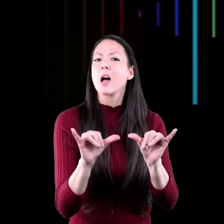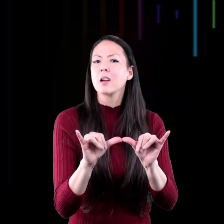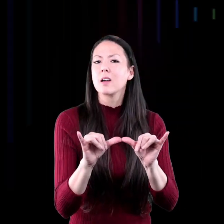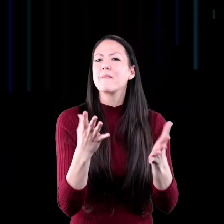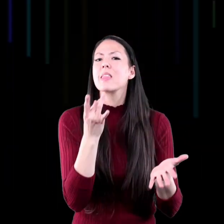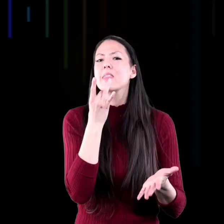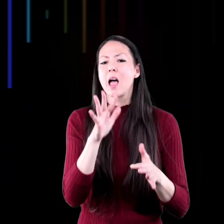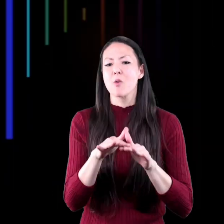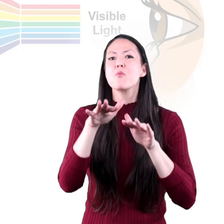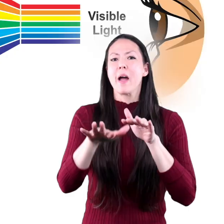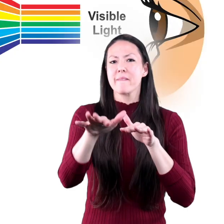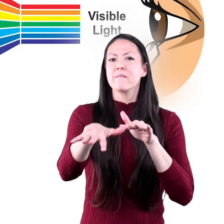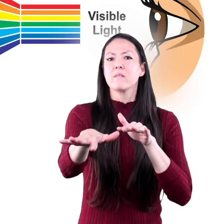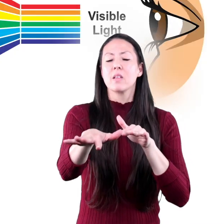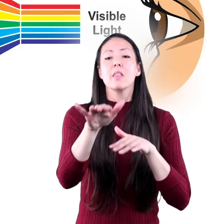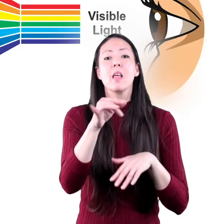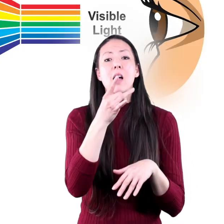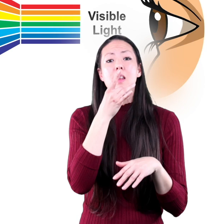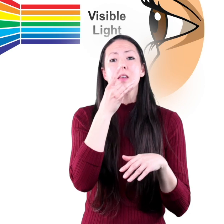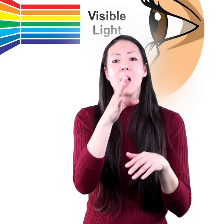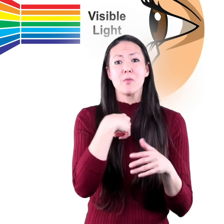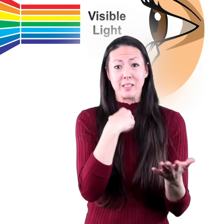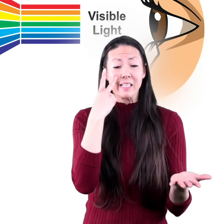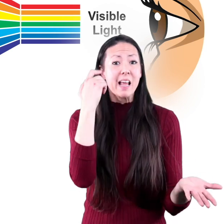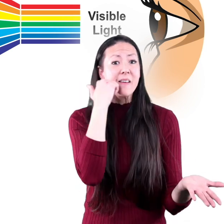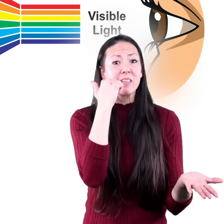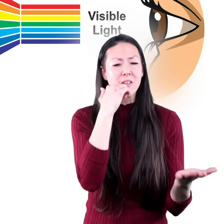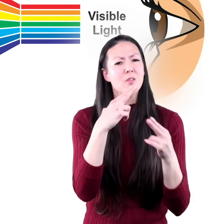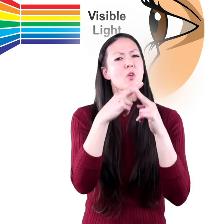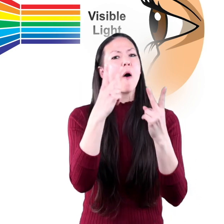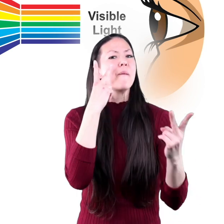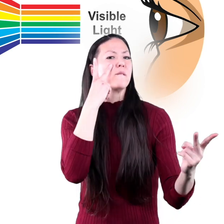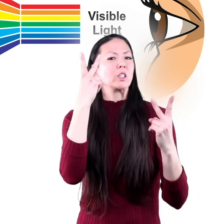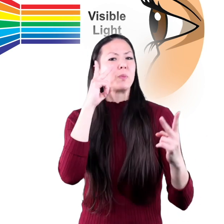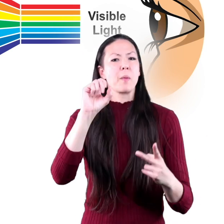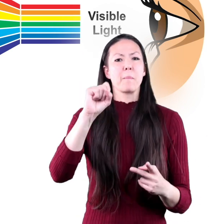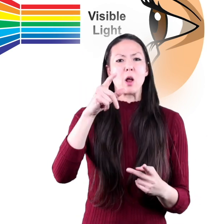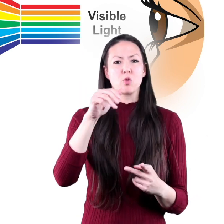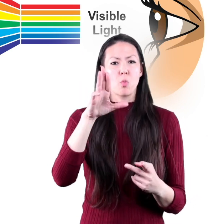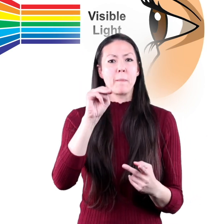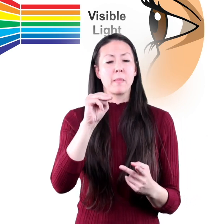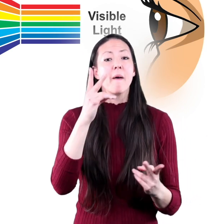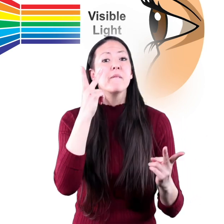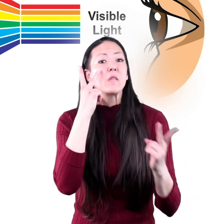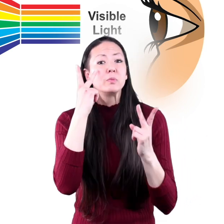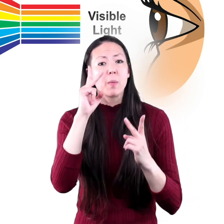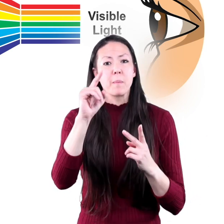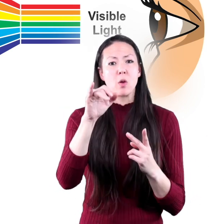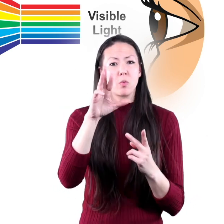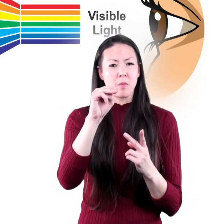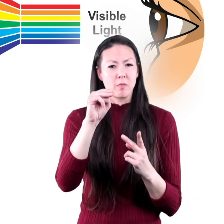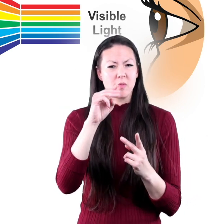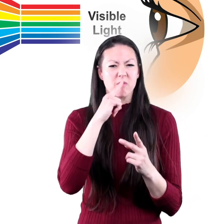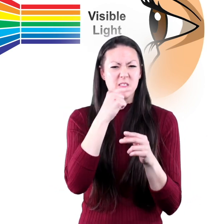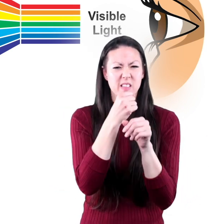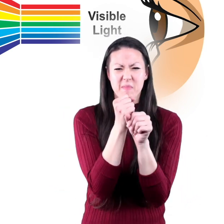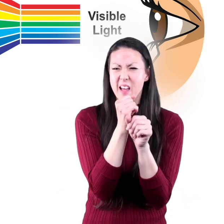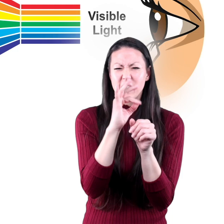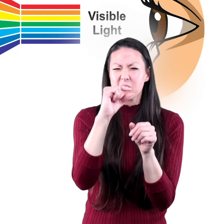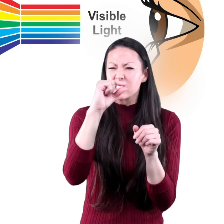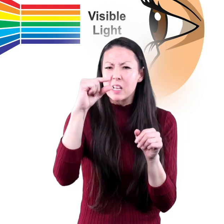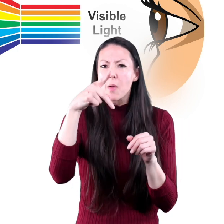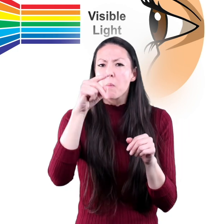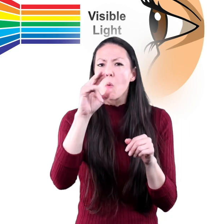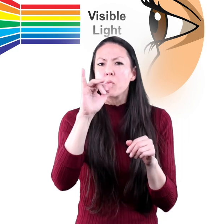the light wave. The light we see every day is called the visible spectrum. The visible spectrum makes up a tiny